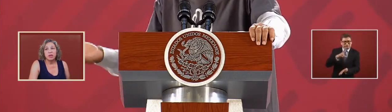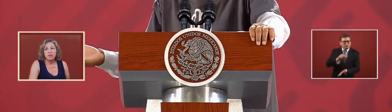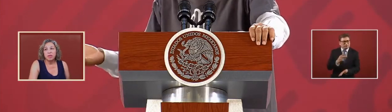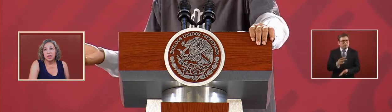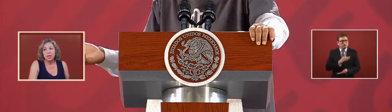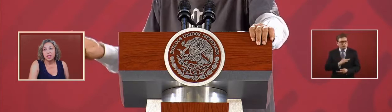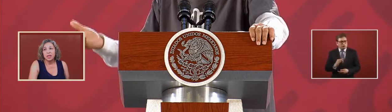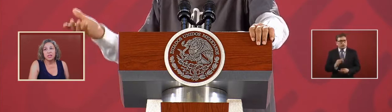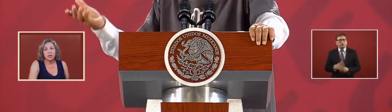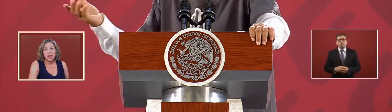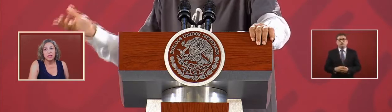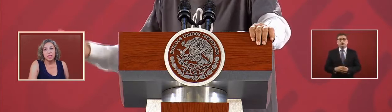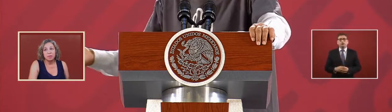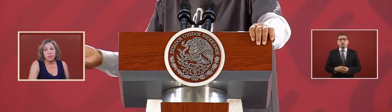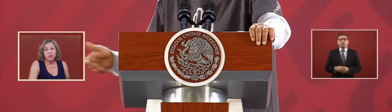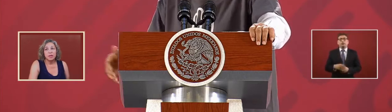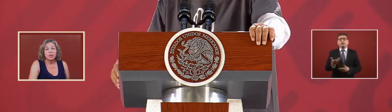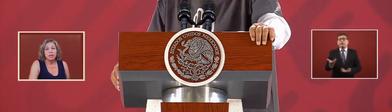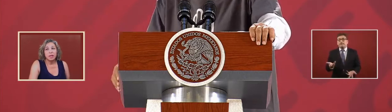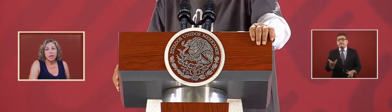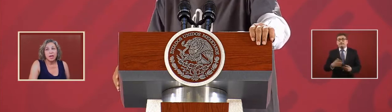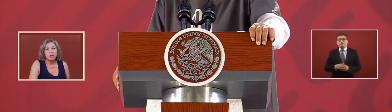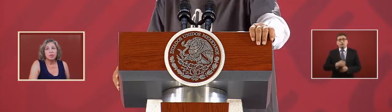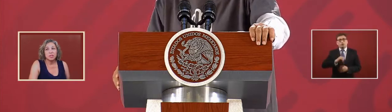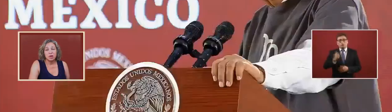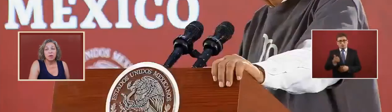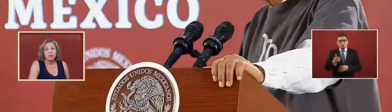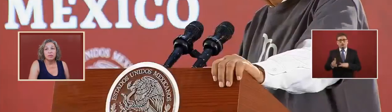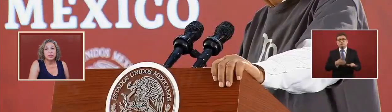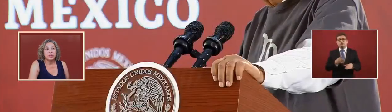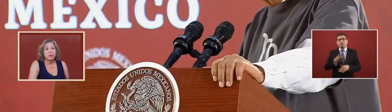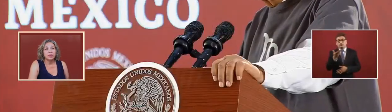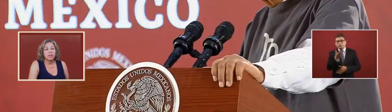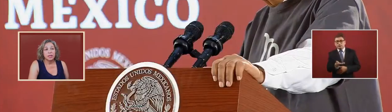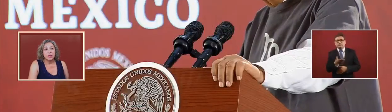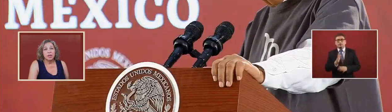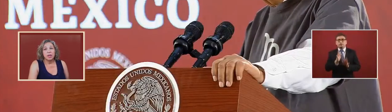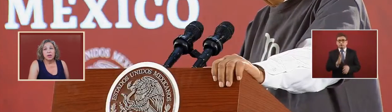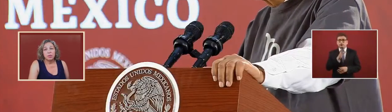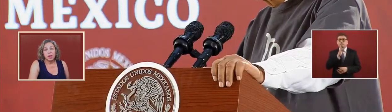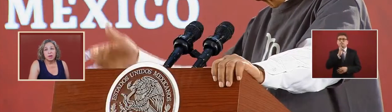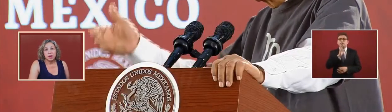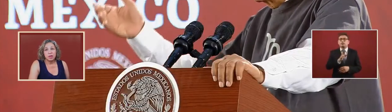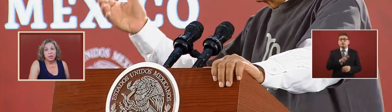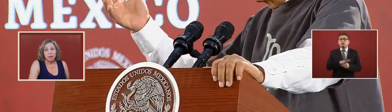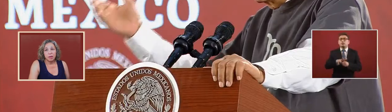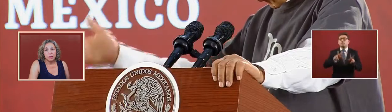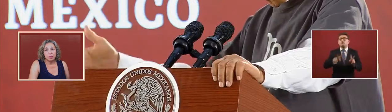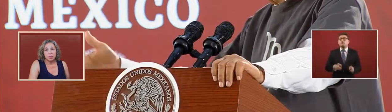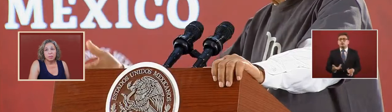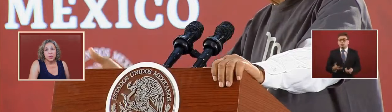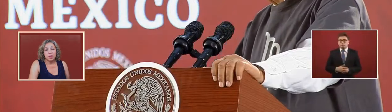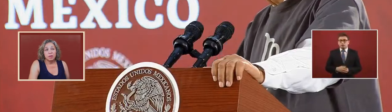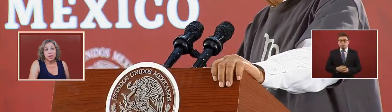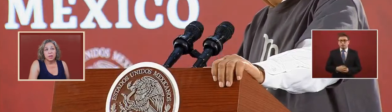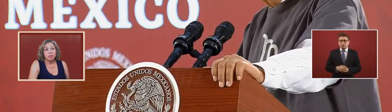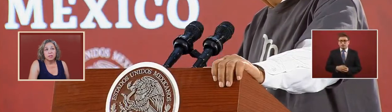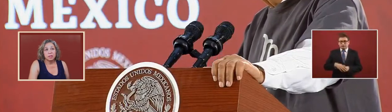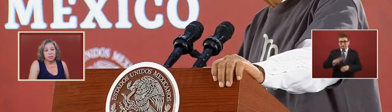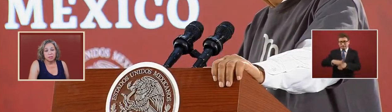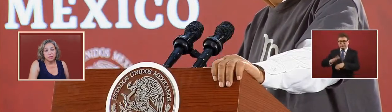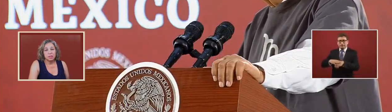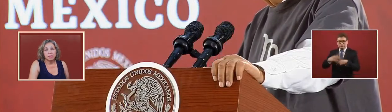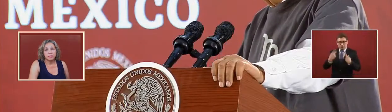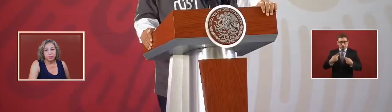the other thing is to ask them that they now resolve regarding the the